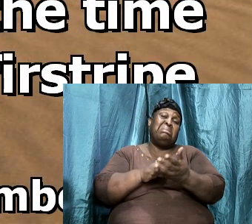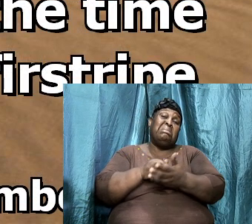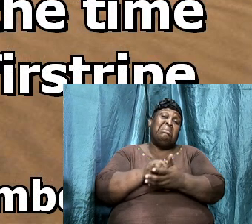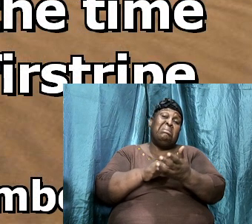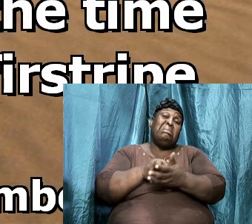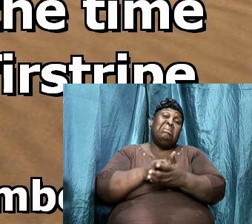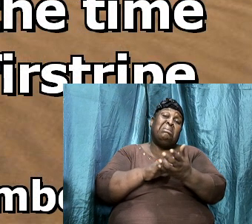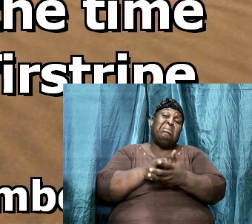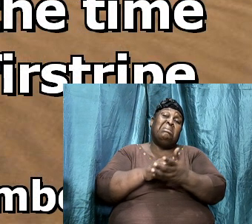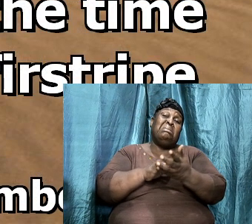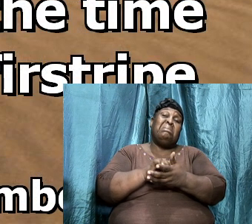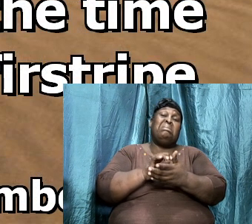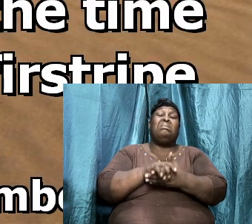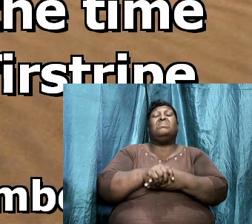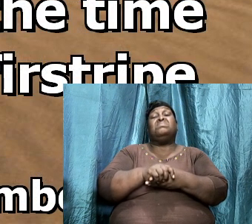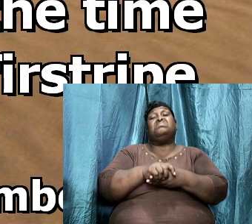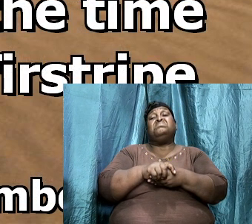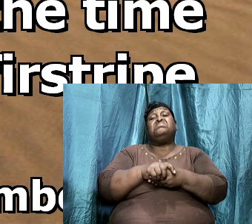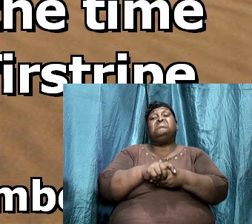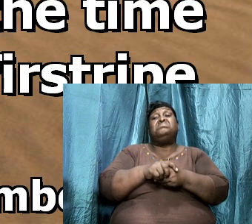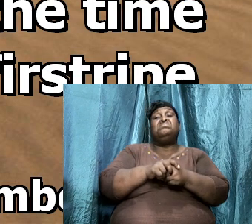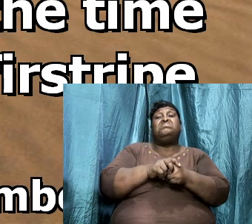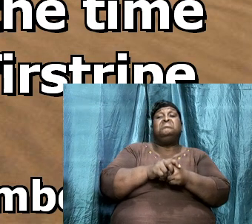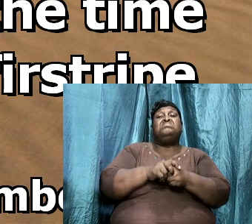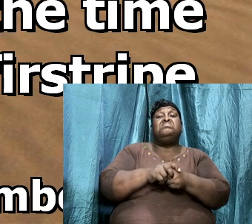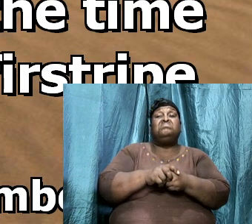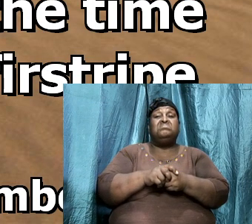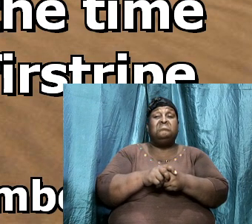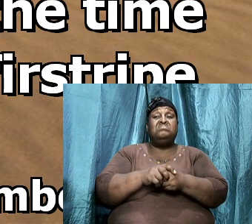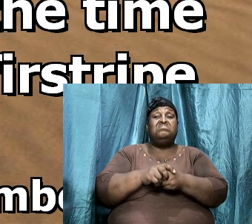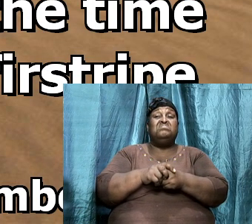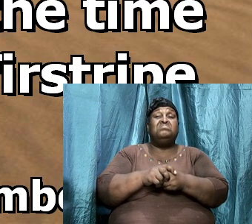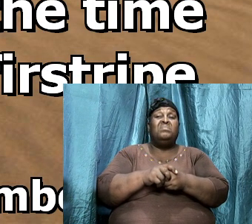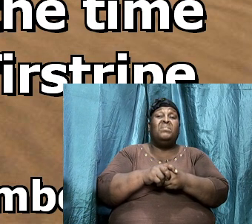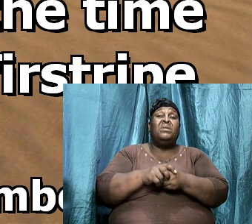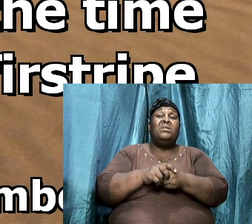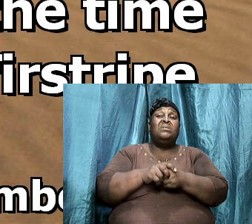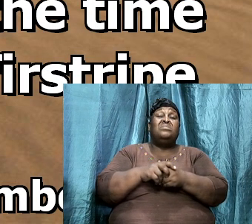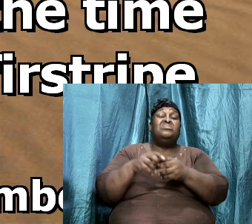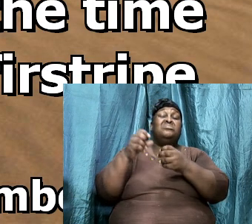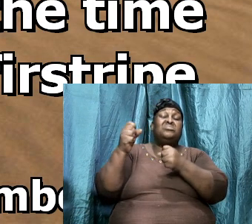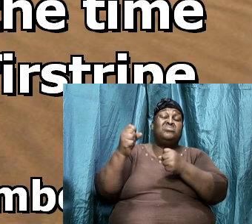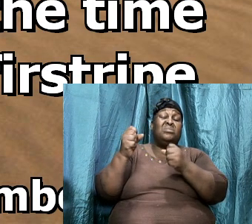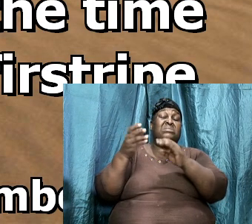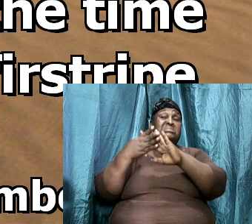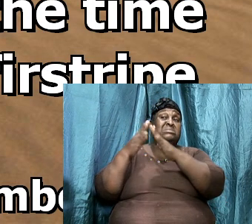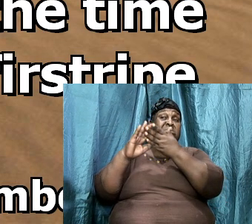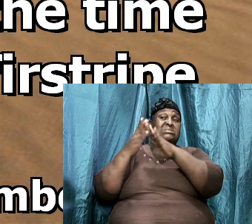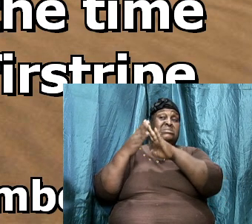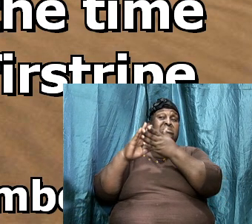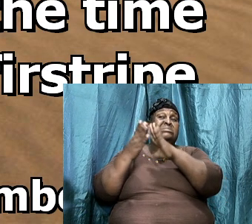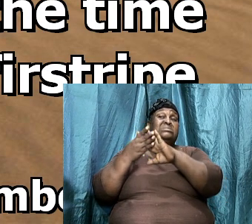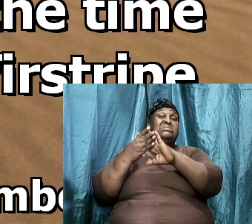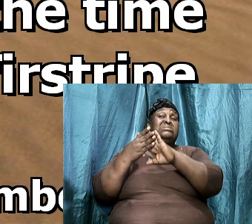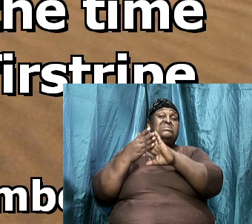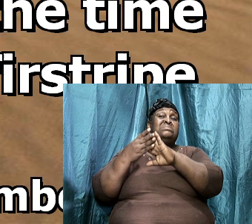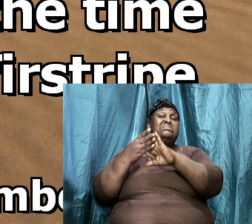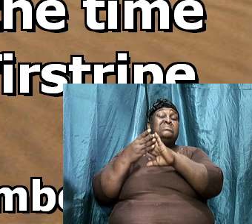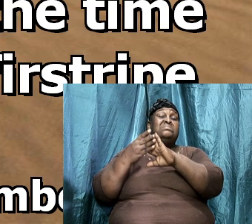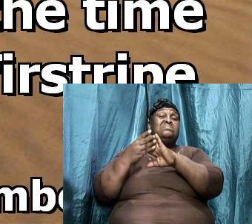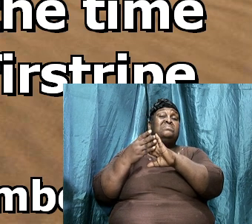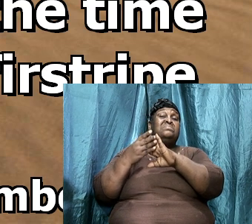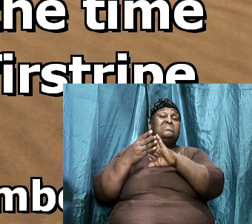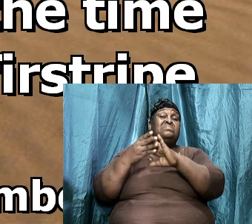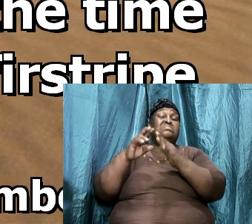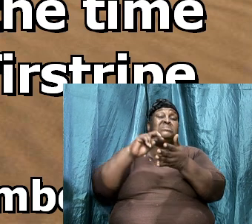out of tents and take out anybody and mistrust somebody. But fortified cities, strong city. And it means